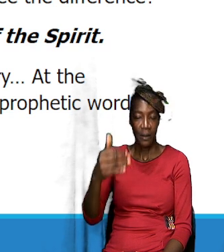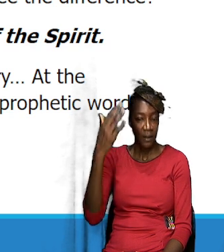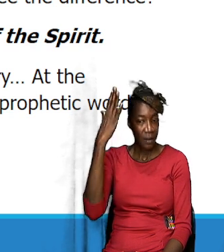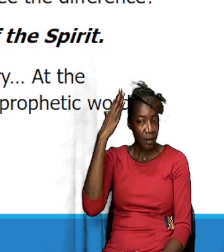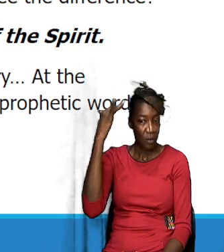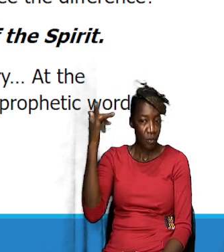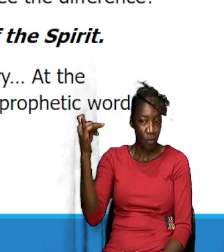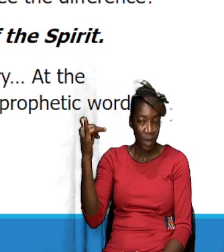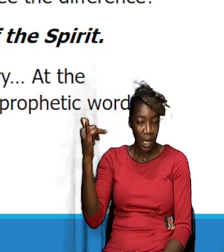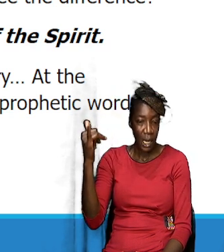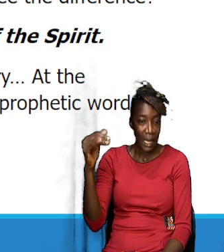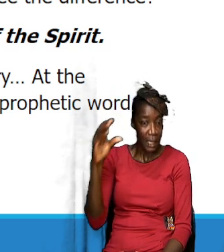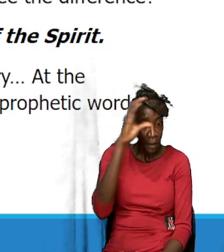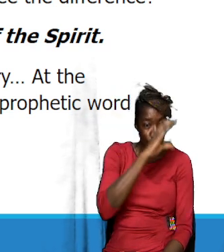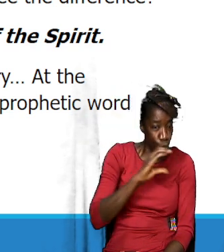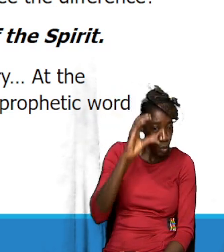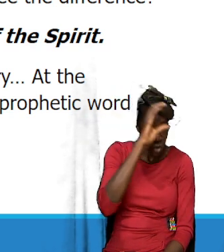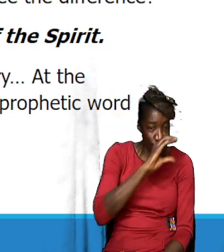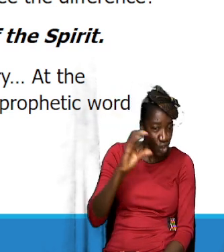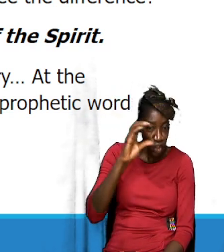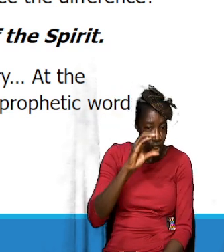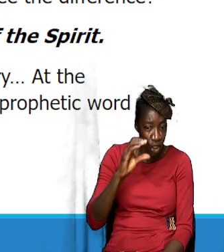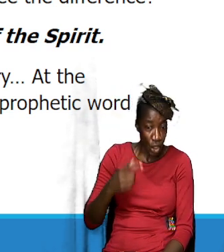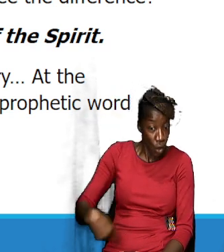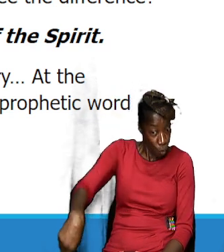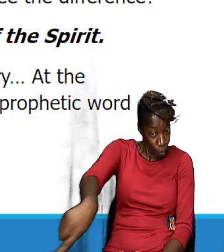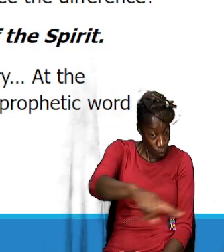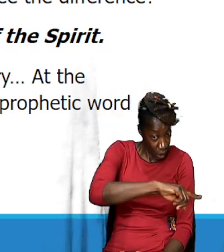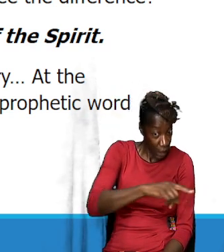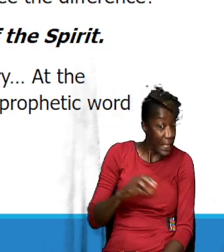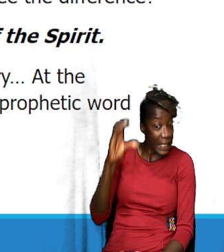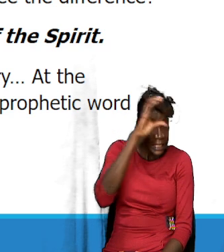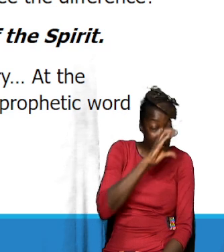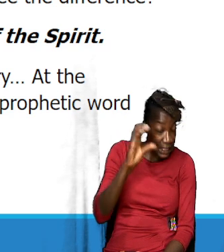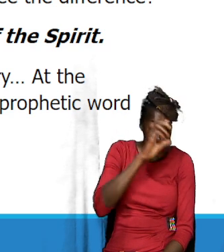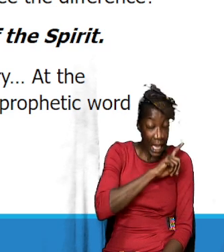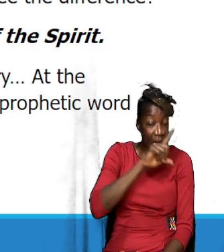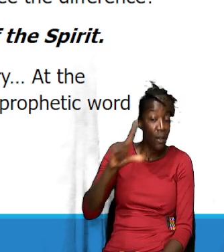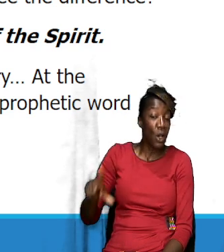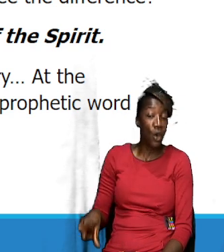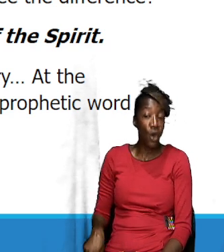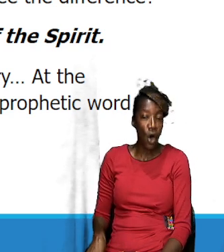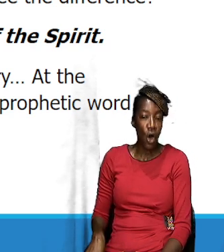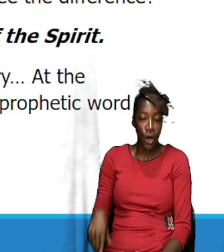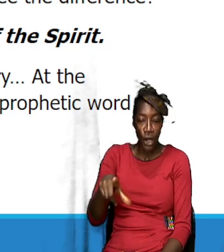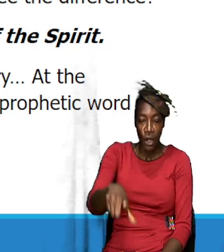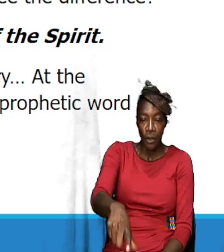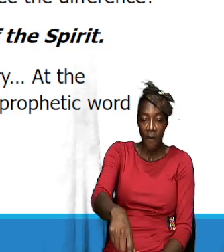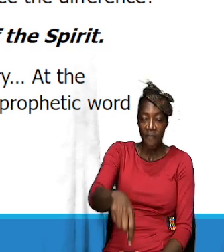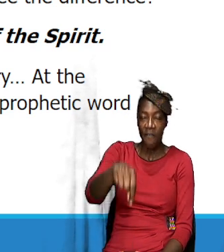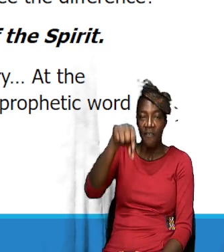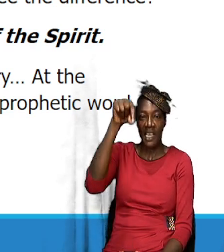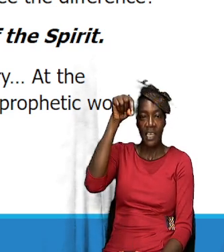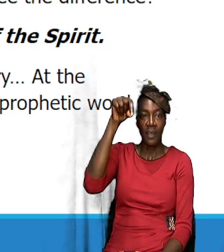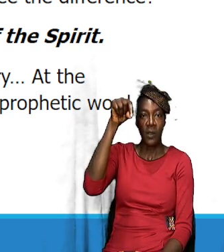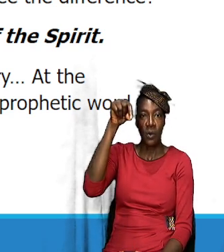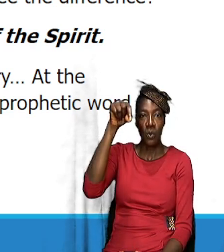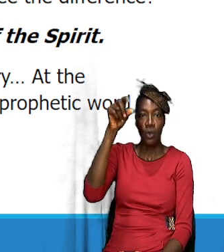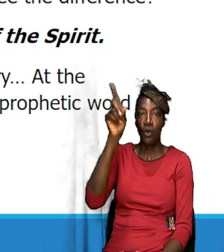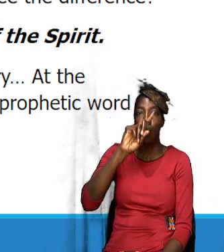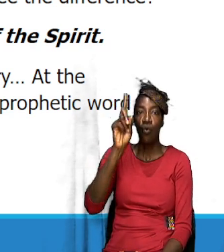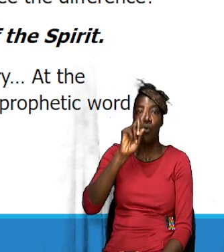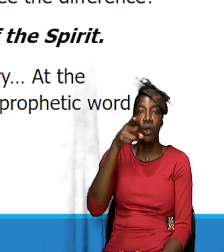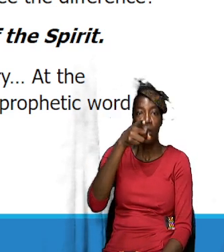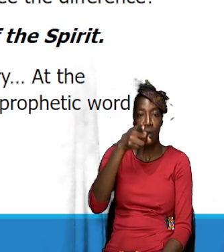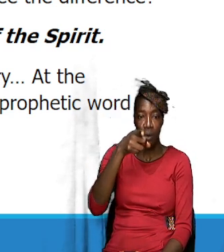are to seek the Lord. We are to seek the Lord to find out where